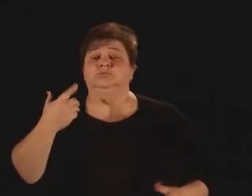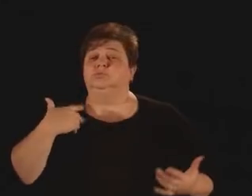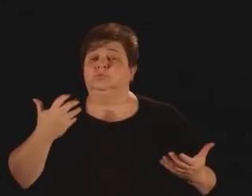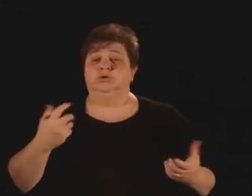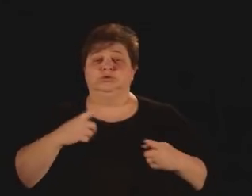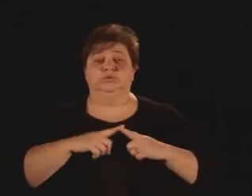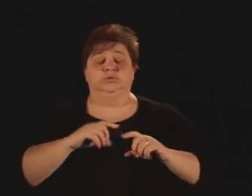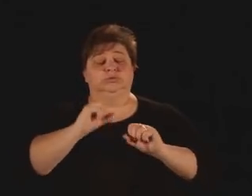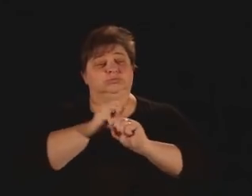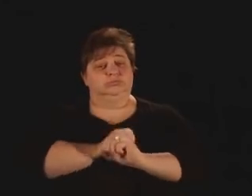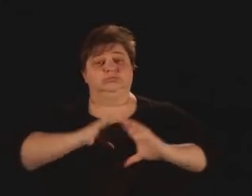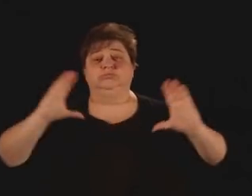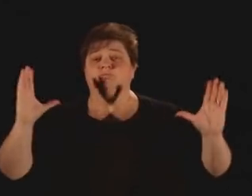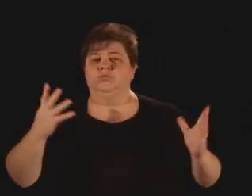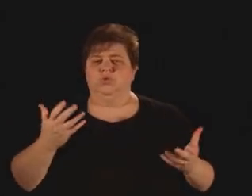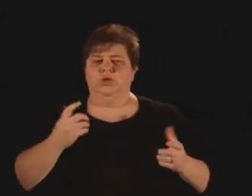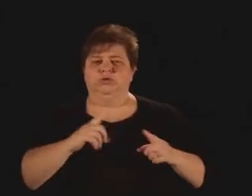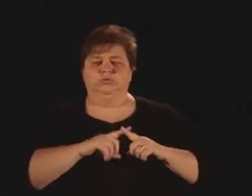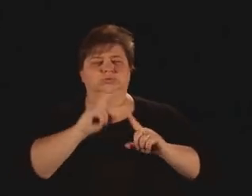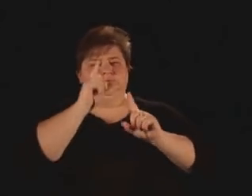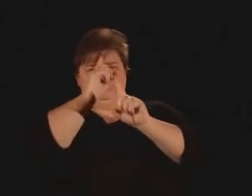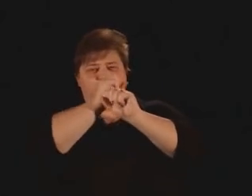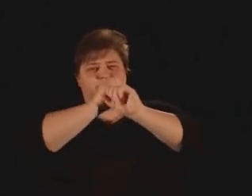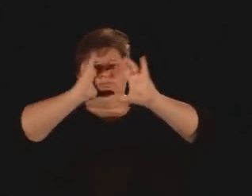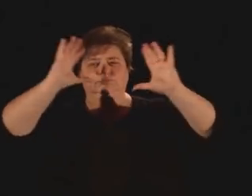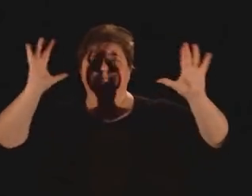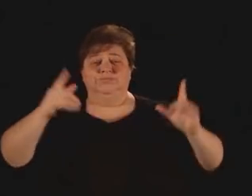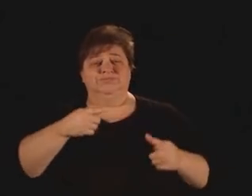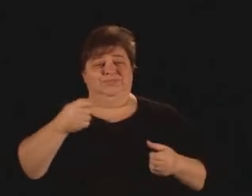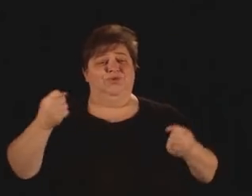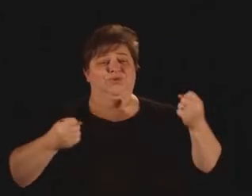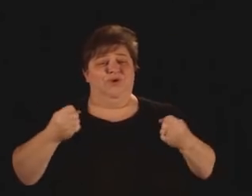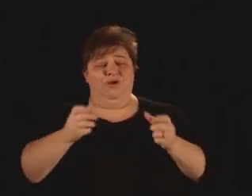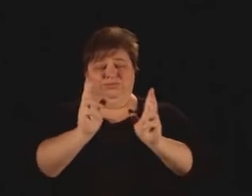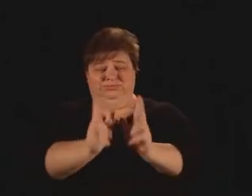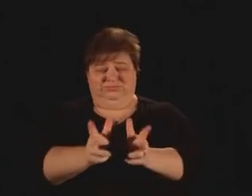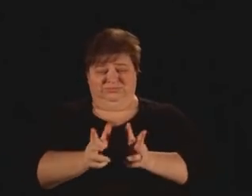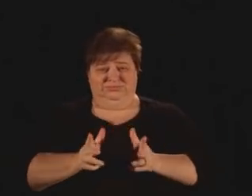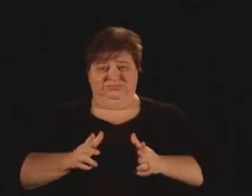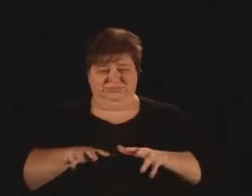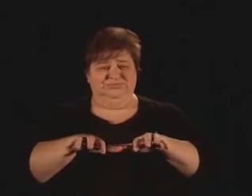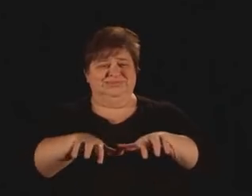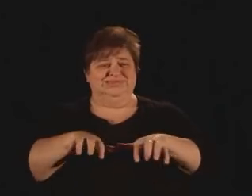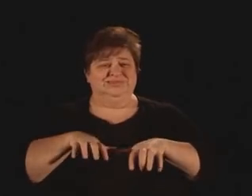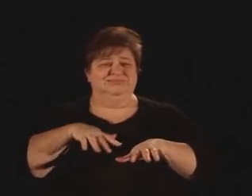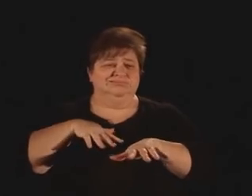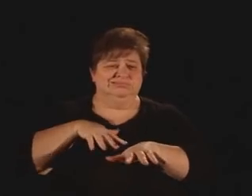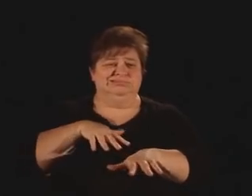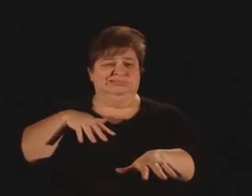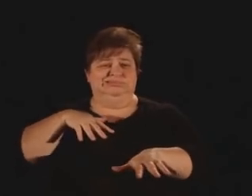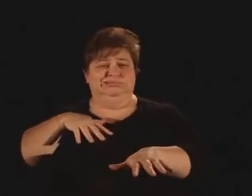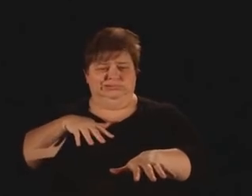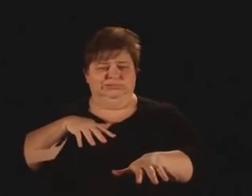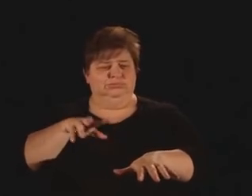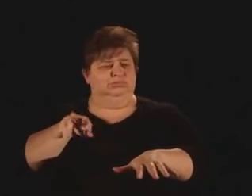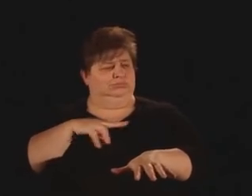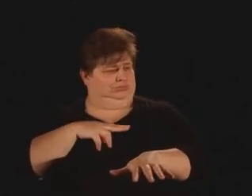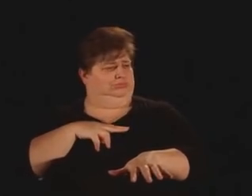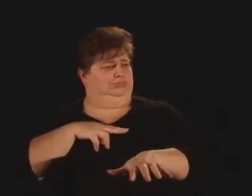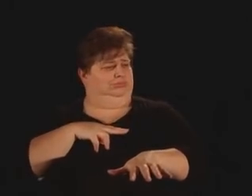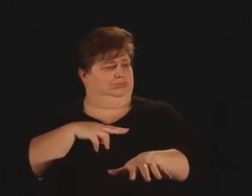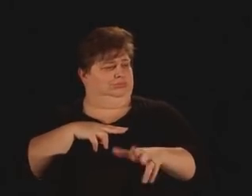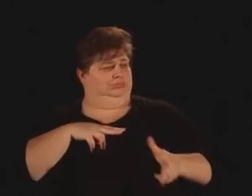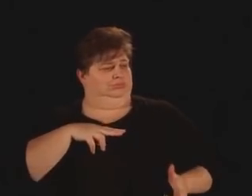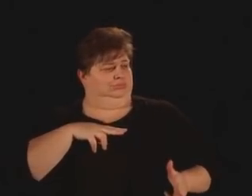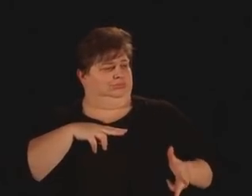use your imagination. I want you to imagine that you're driving a car, and you look over beside you, and the car beside you suddenly